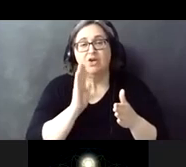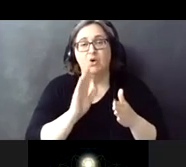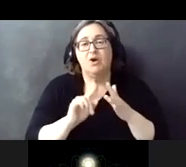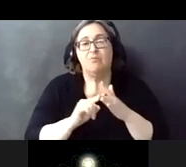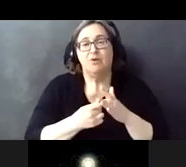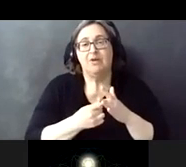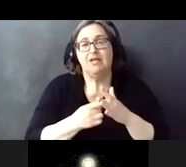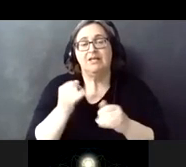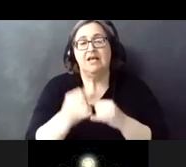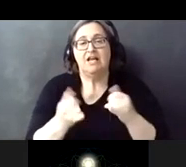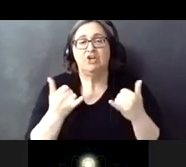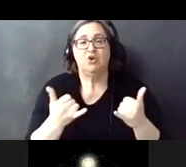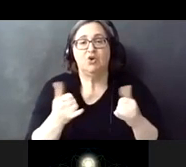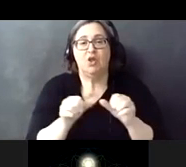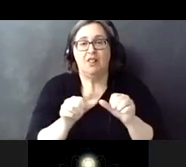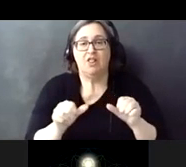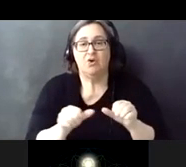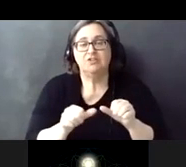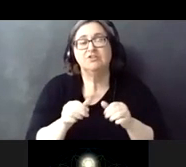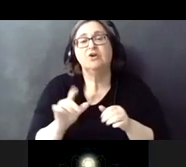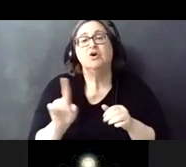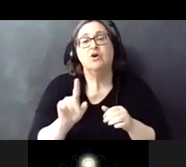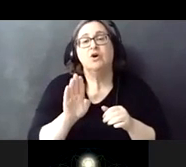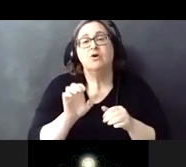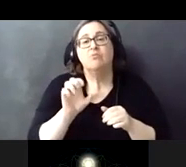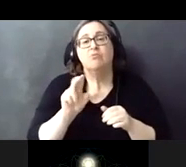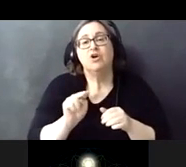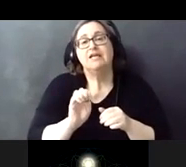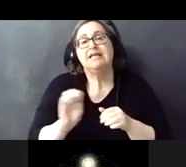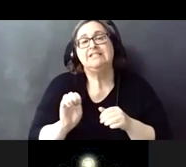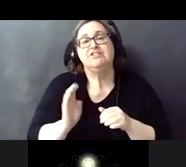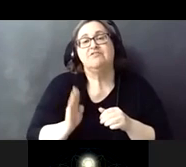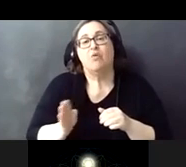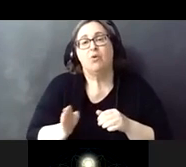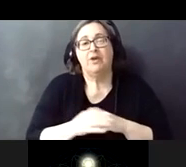begin and end in its current location at berwin just east of broadway